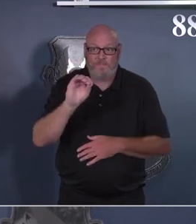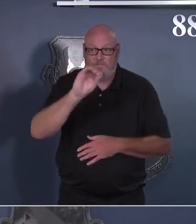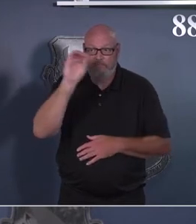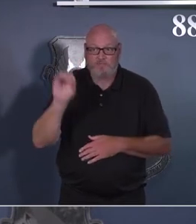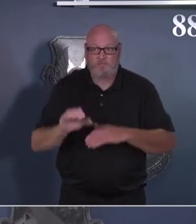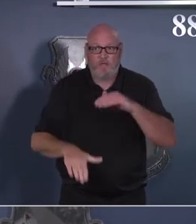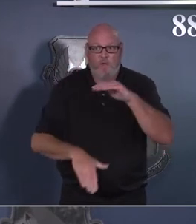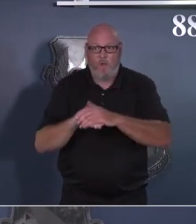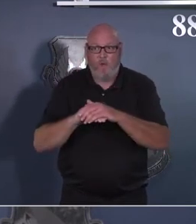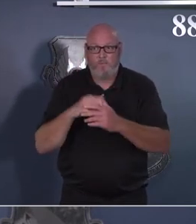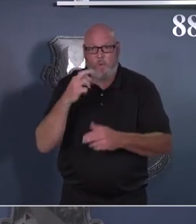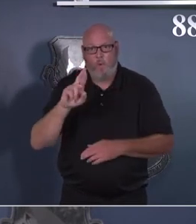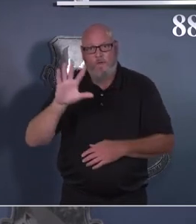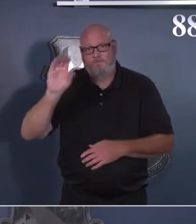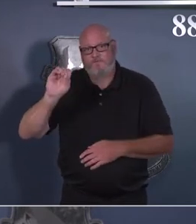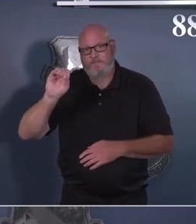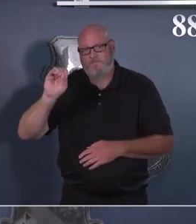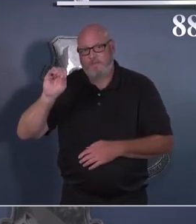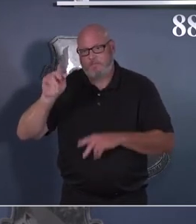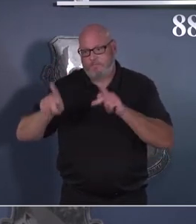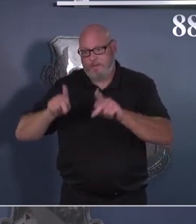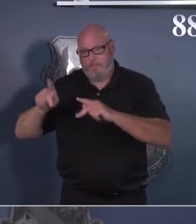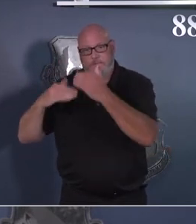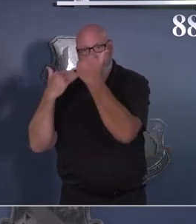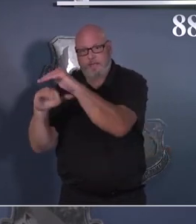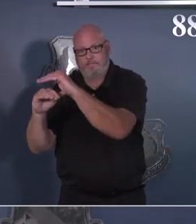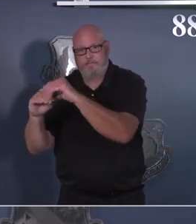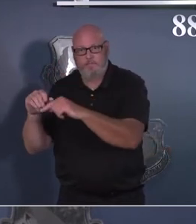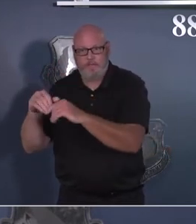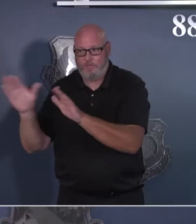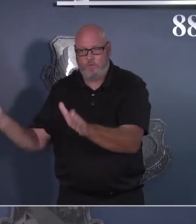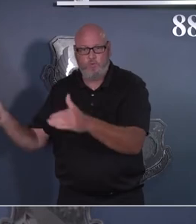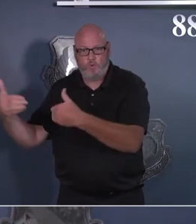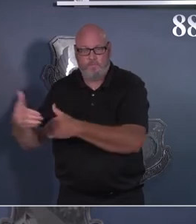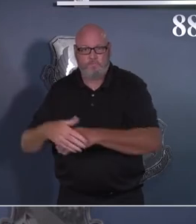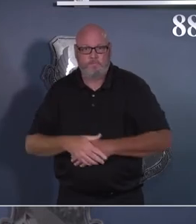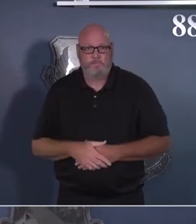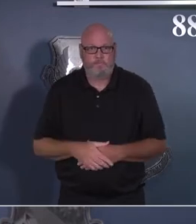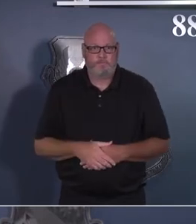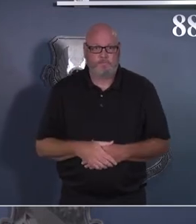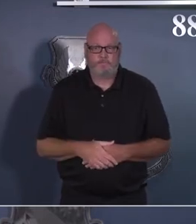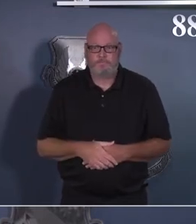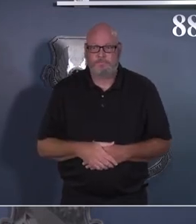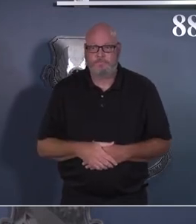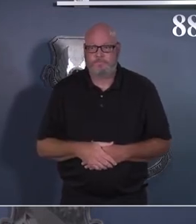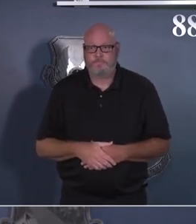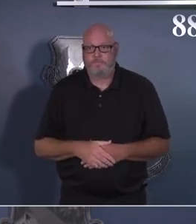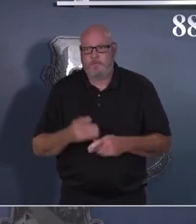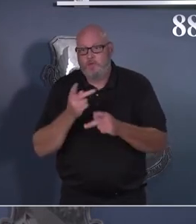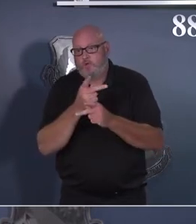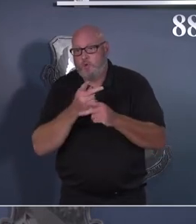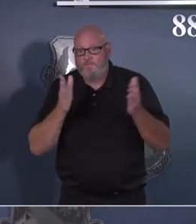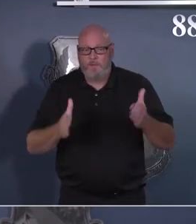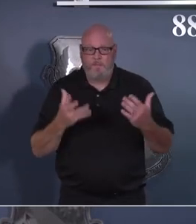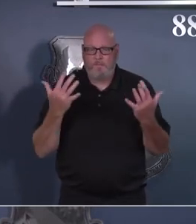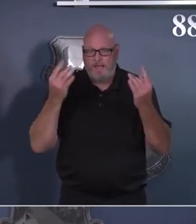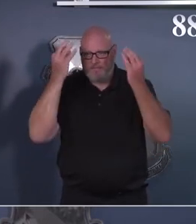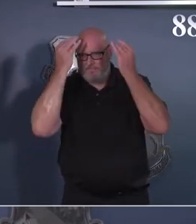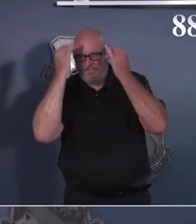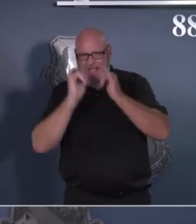limit, and supervisors might be asking themselves, how am I going to reach